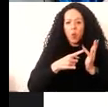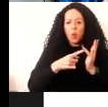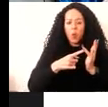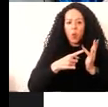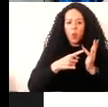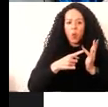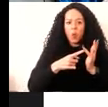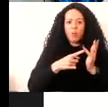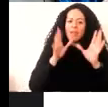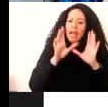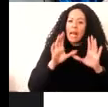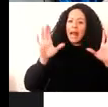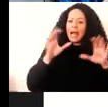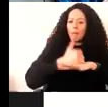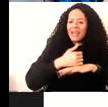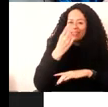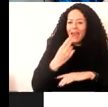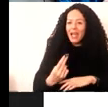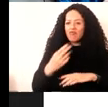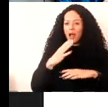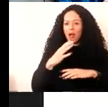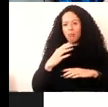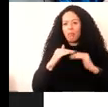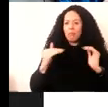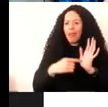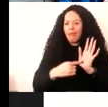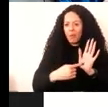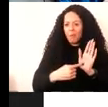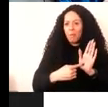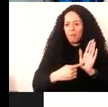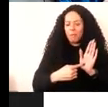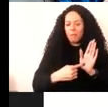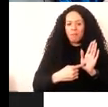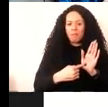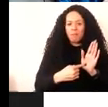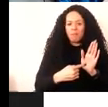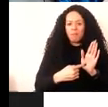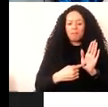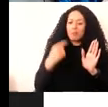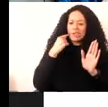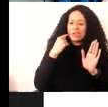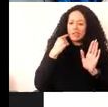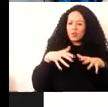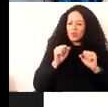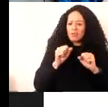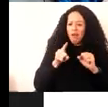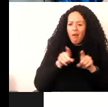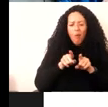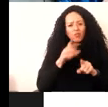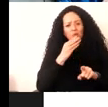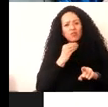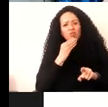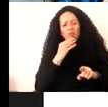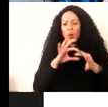which, yeah, it was very easy to get started there. And it was also useful for the